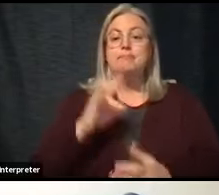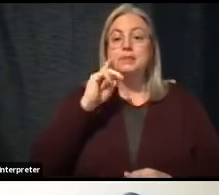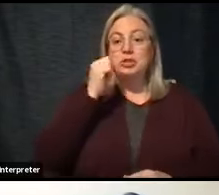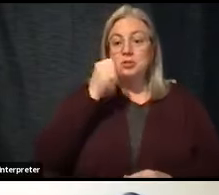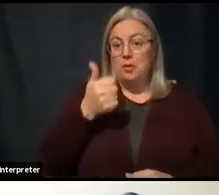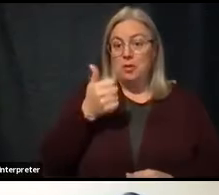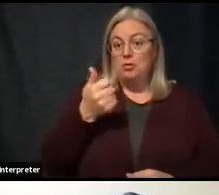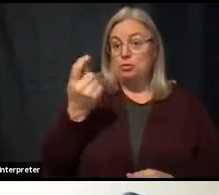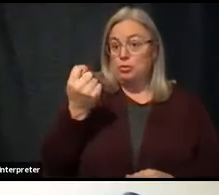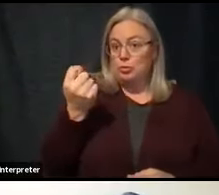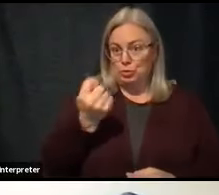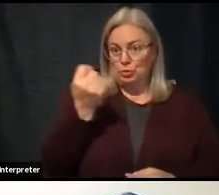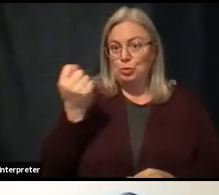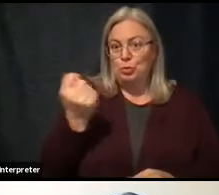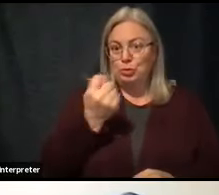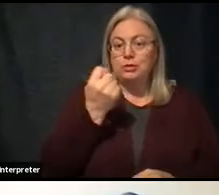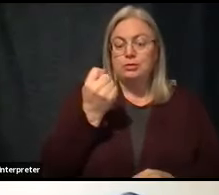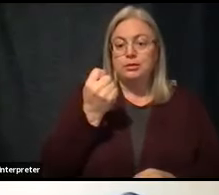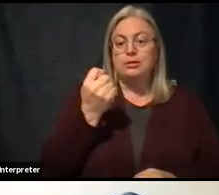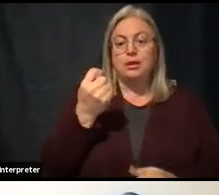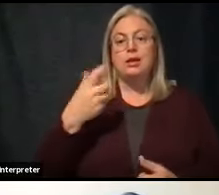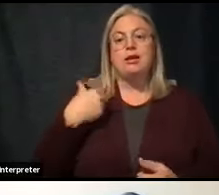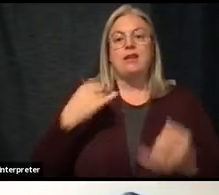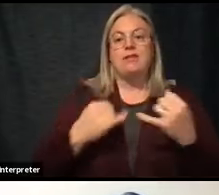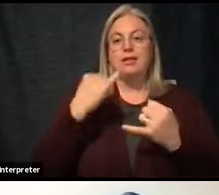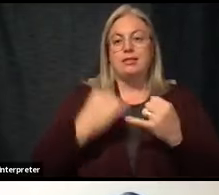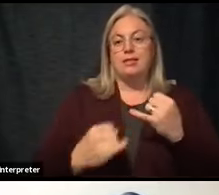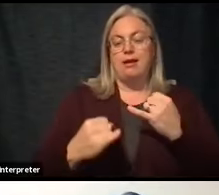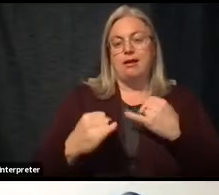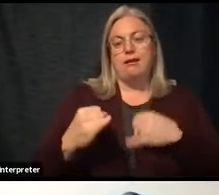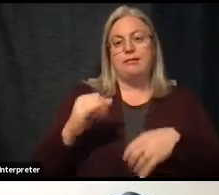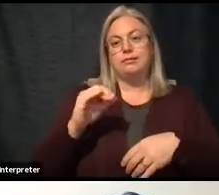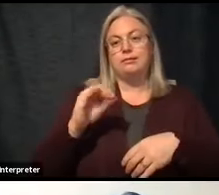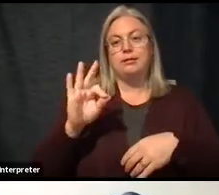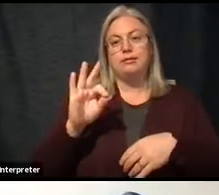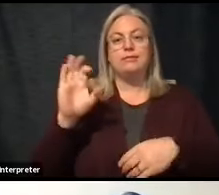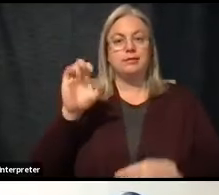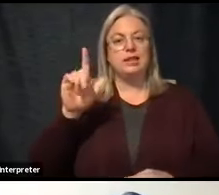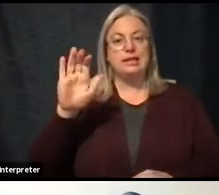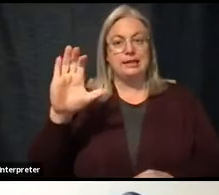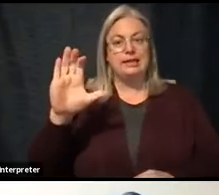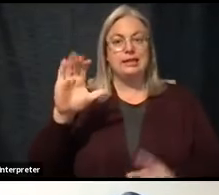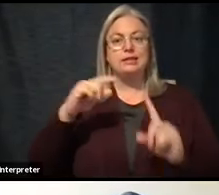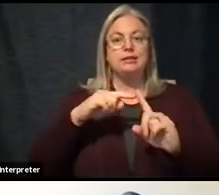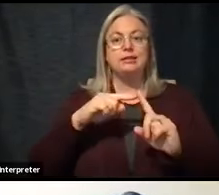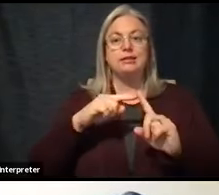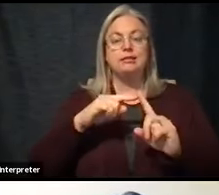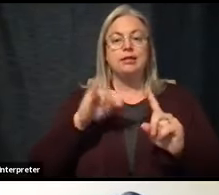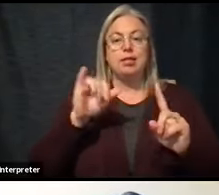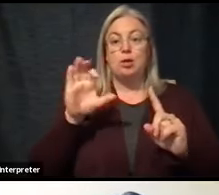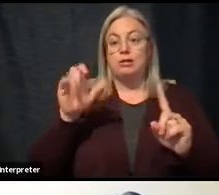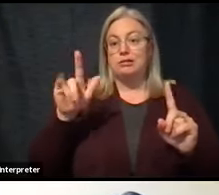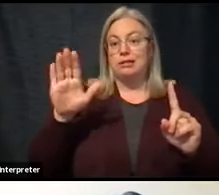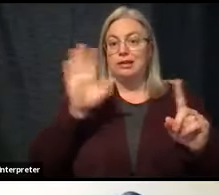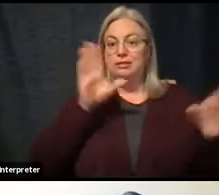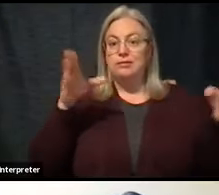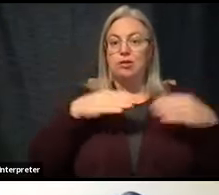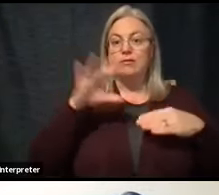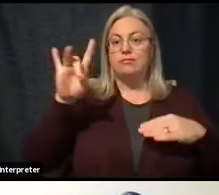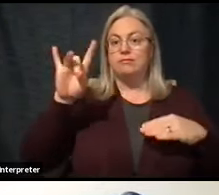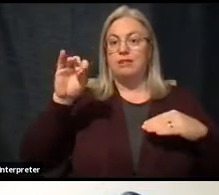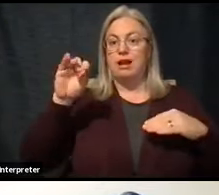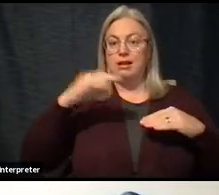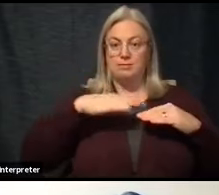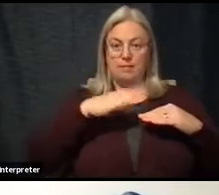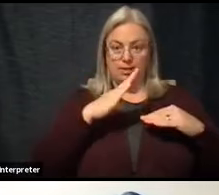Tuesday, we will hold the last of the clinics that focused on our 80-plus population.